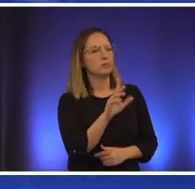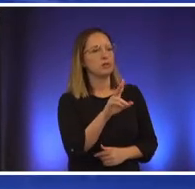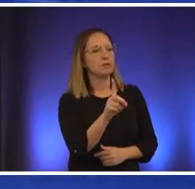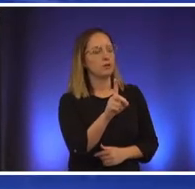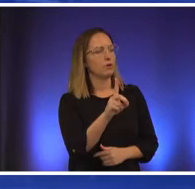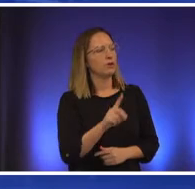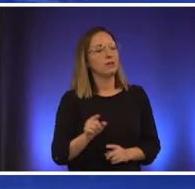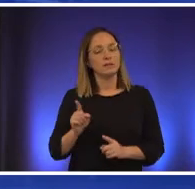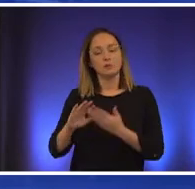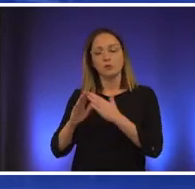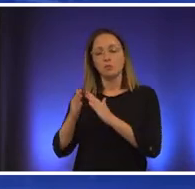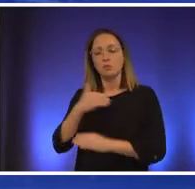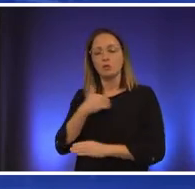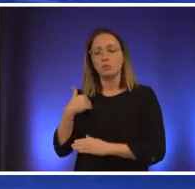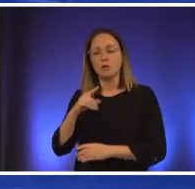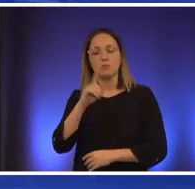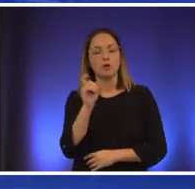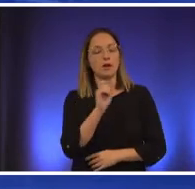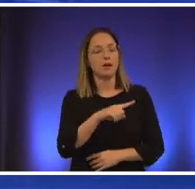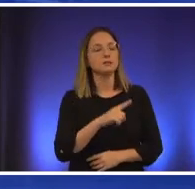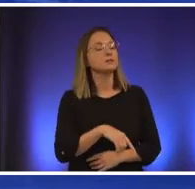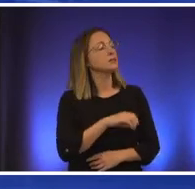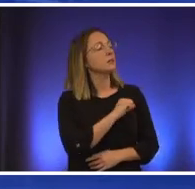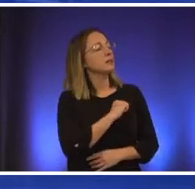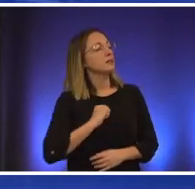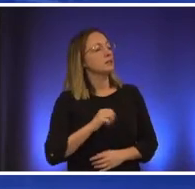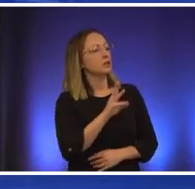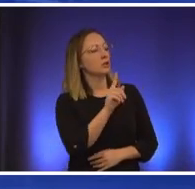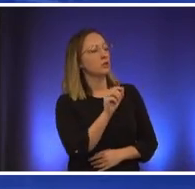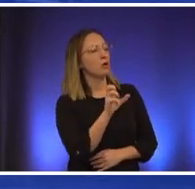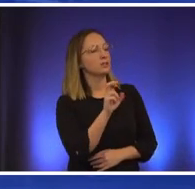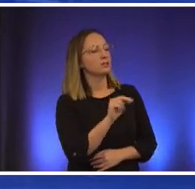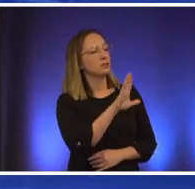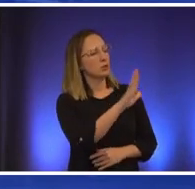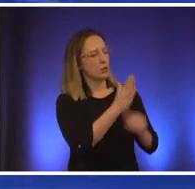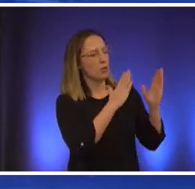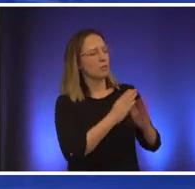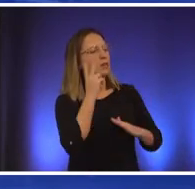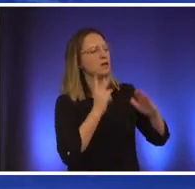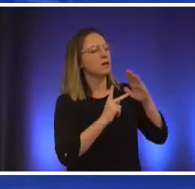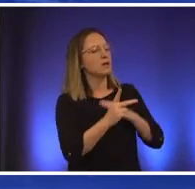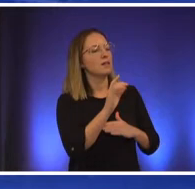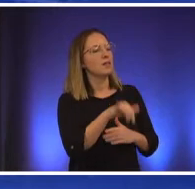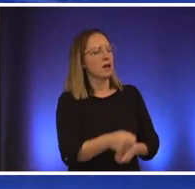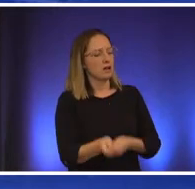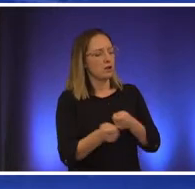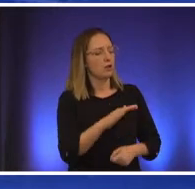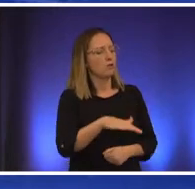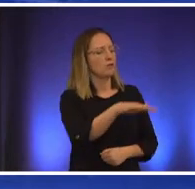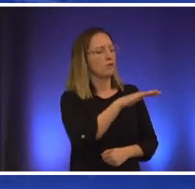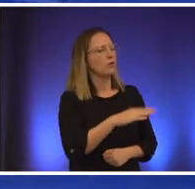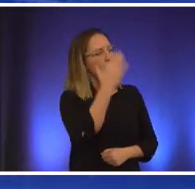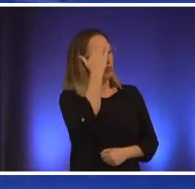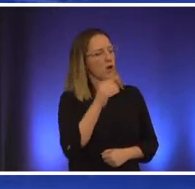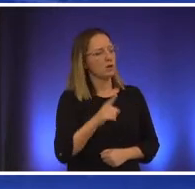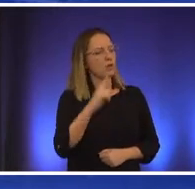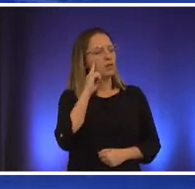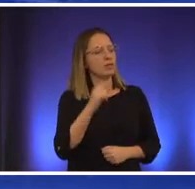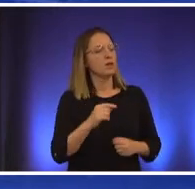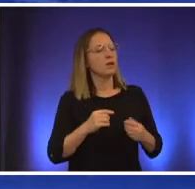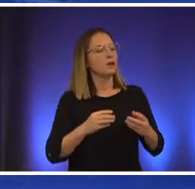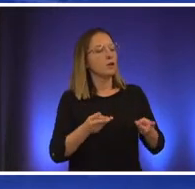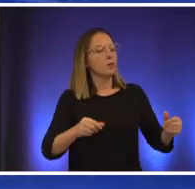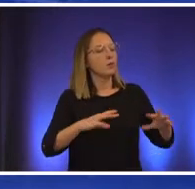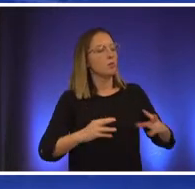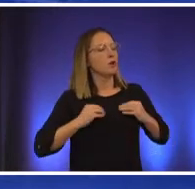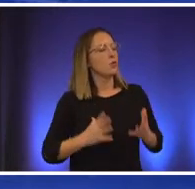what plan does senator watson have for the munich golf course why does he think property owners want to keep it why not let the users of the